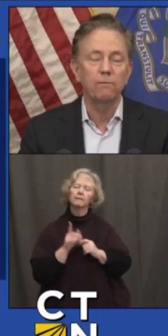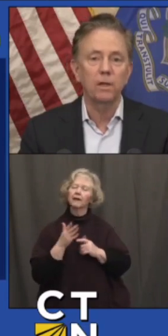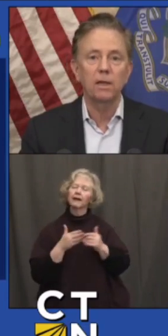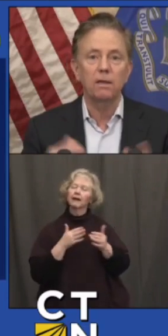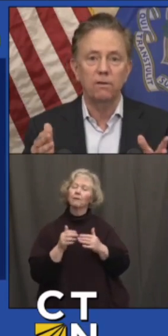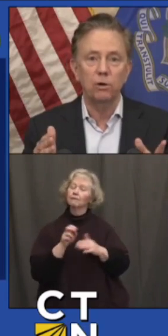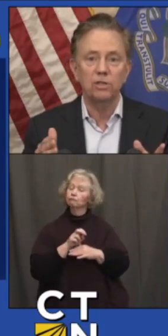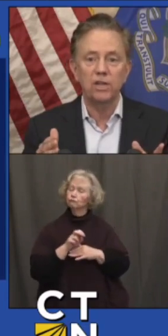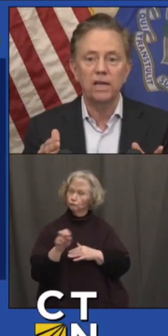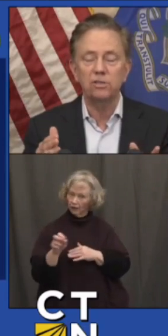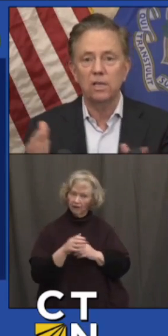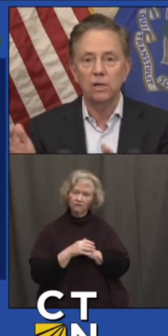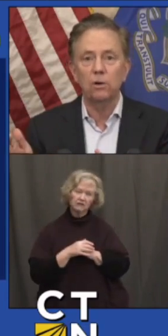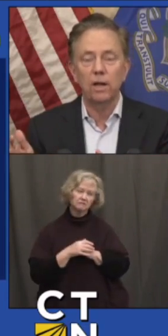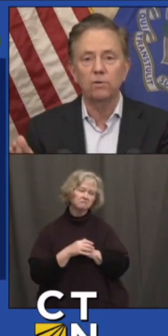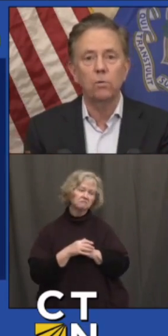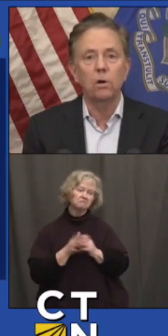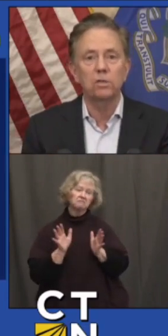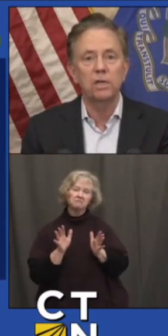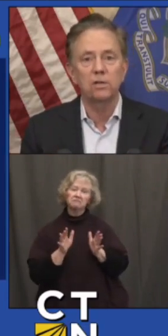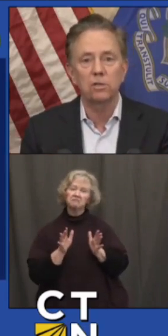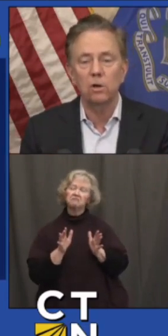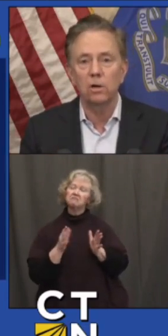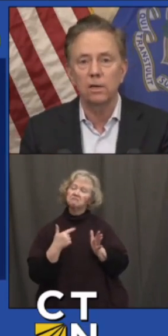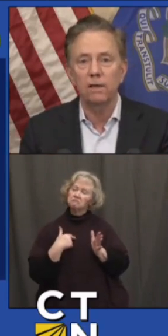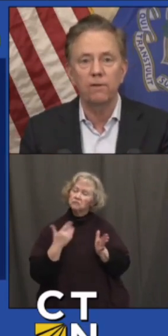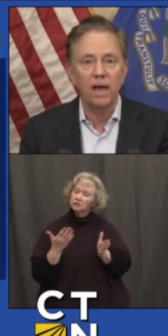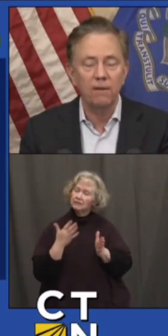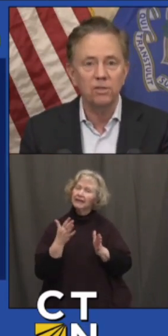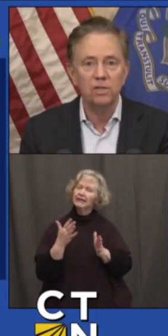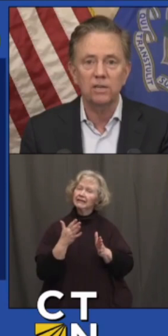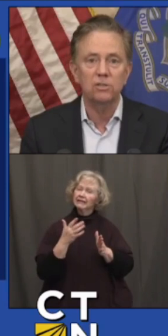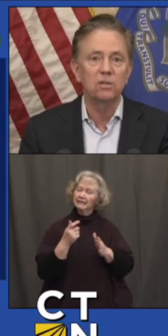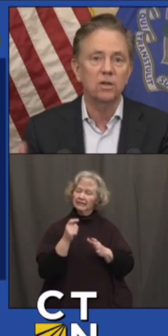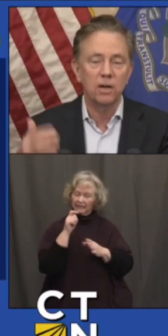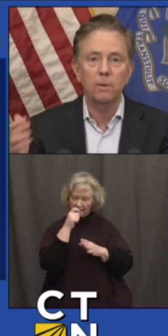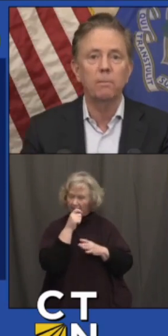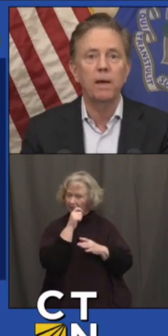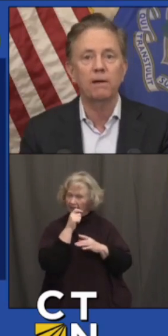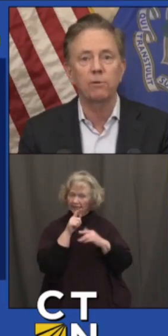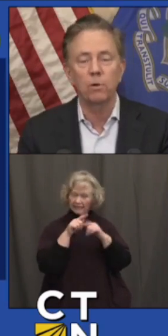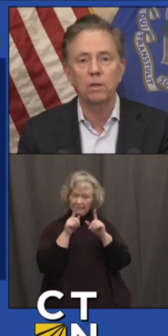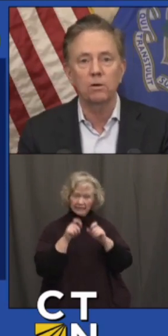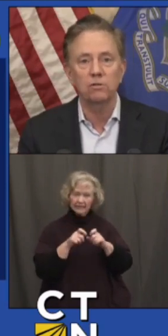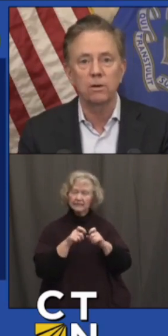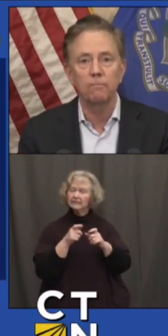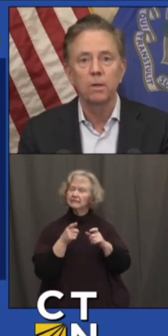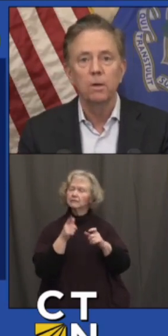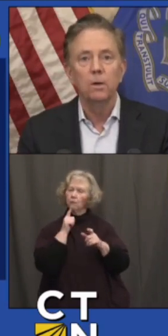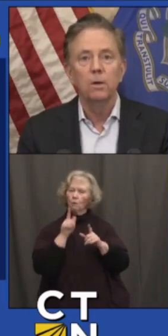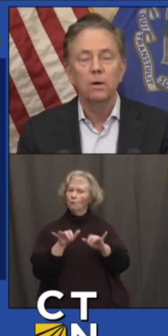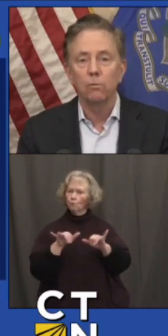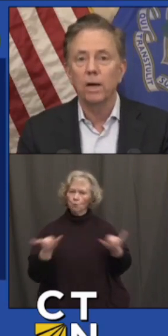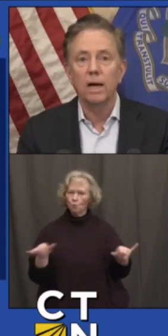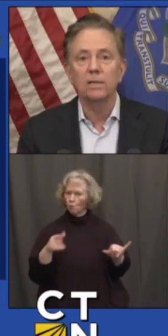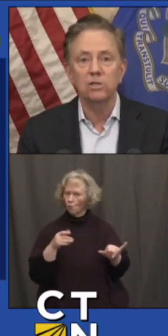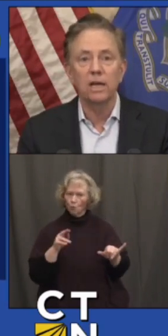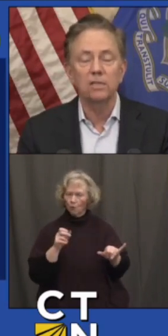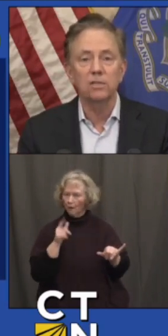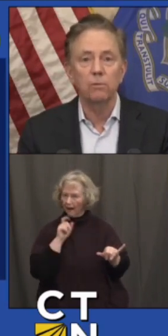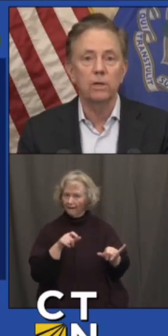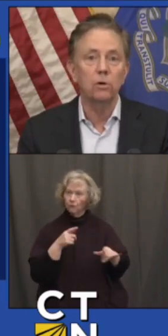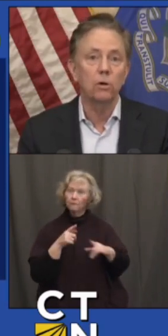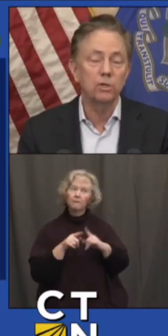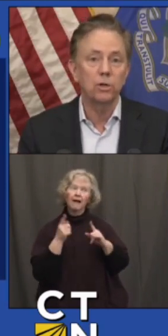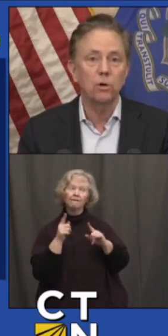hopefully you can test and you don't have to quarantine as long. If you haven't tested, you're coming back from one of those red hot